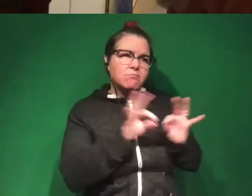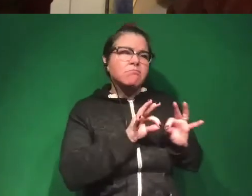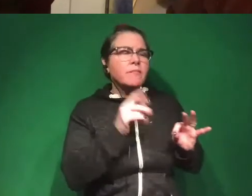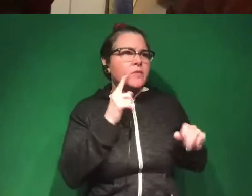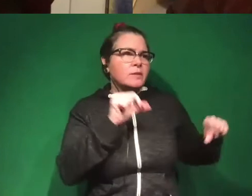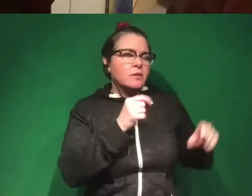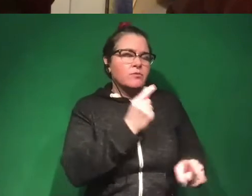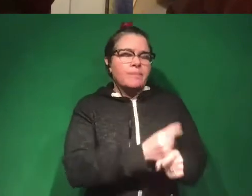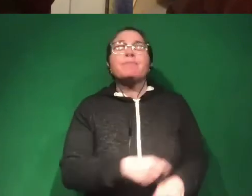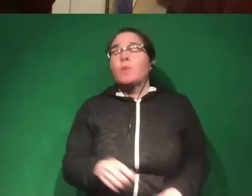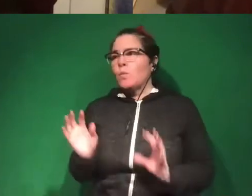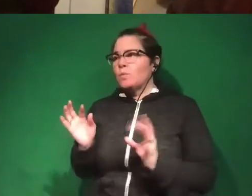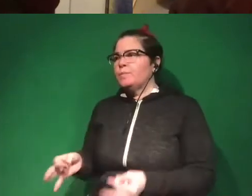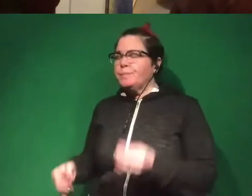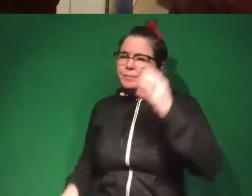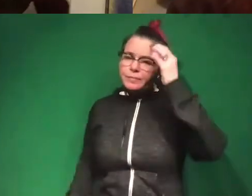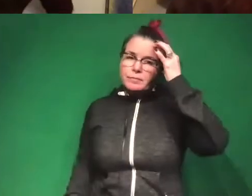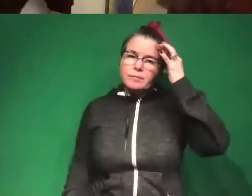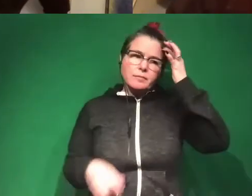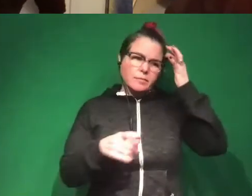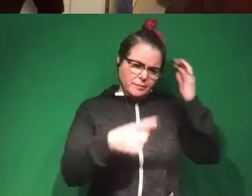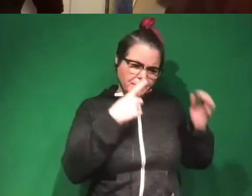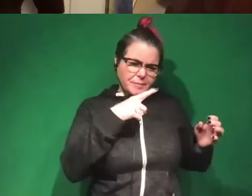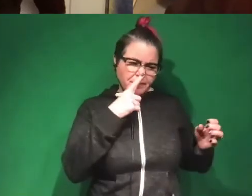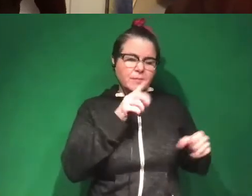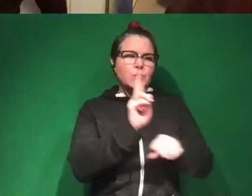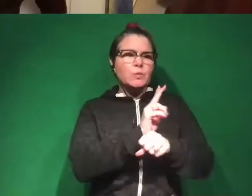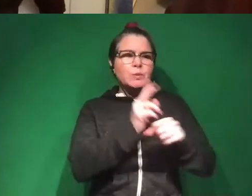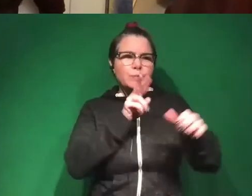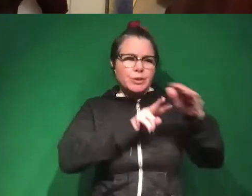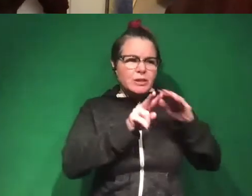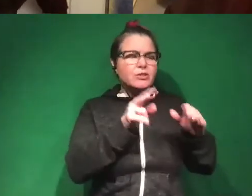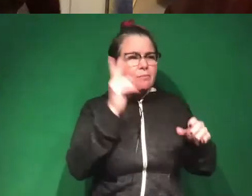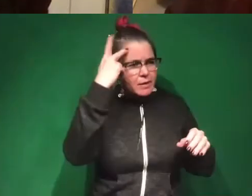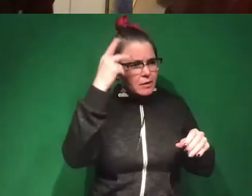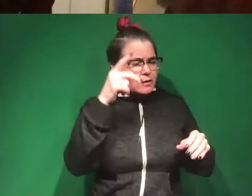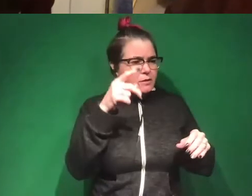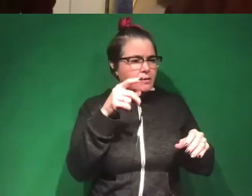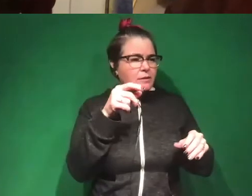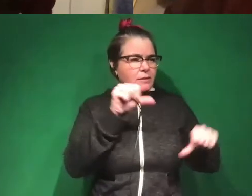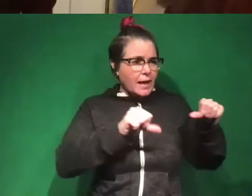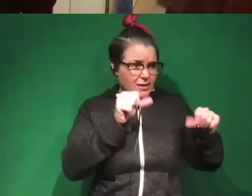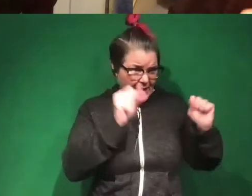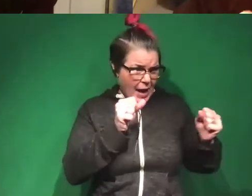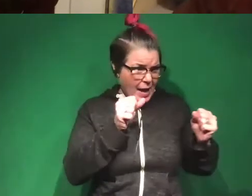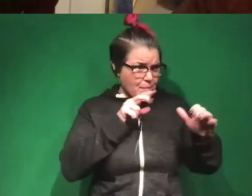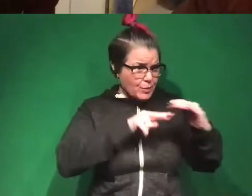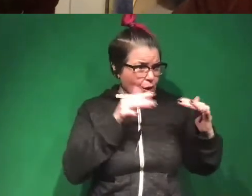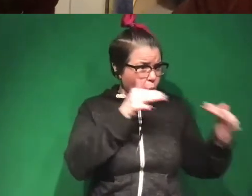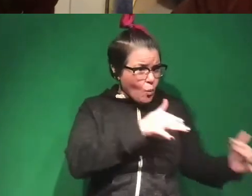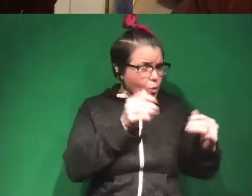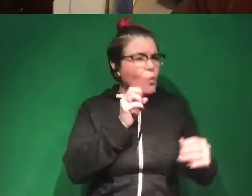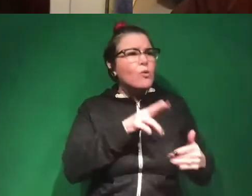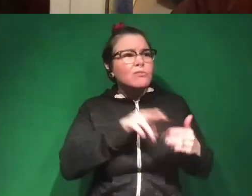science. absolutely. So can you use predictions in political science to predict wars happening or war outcomes?